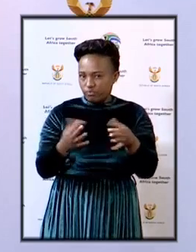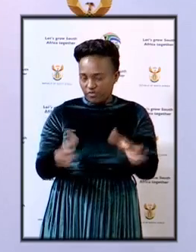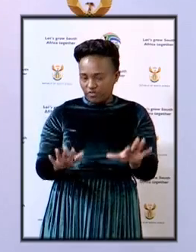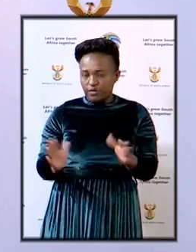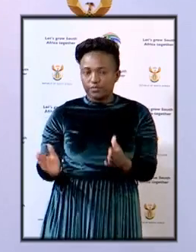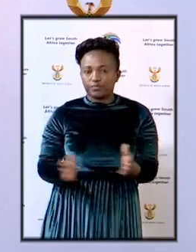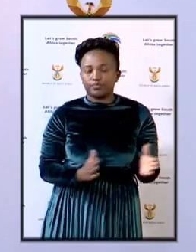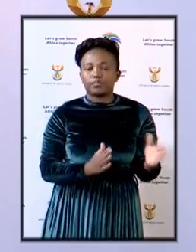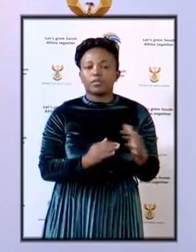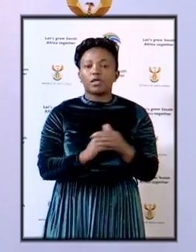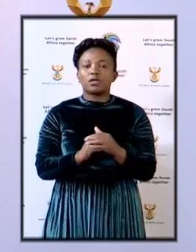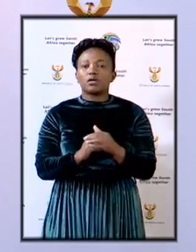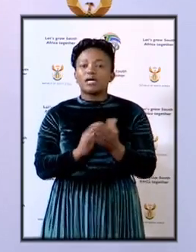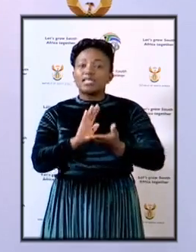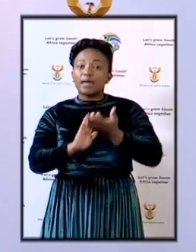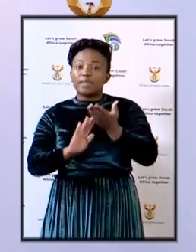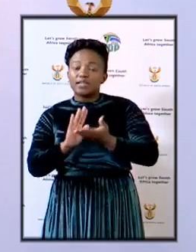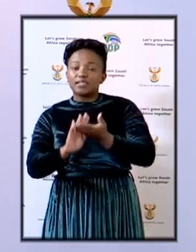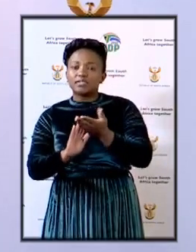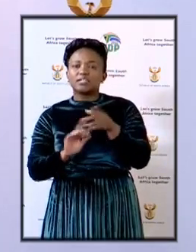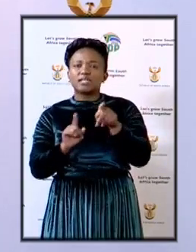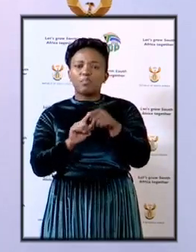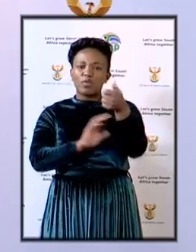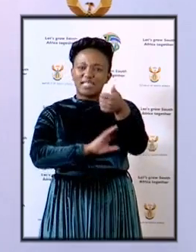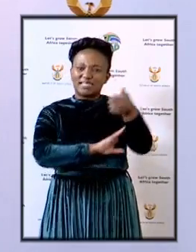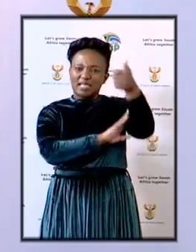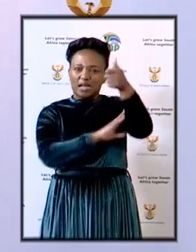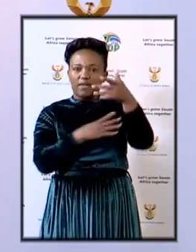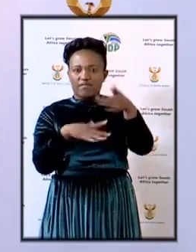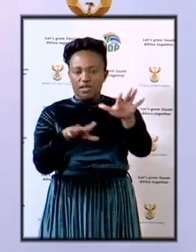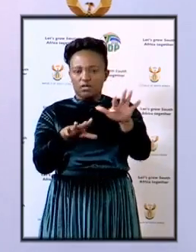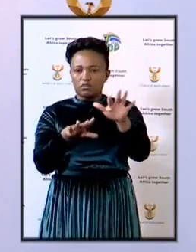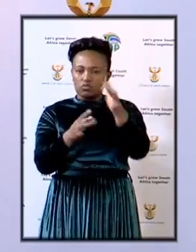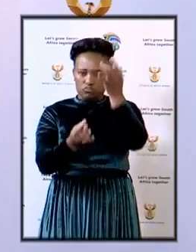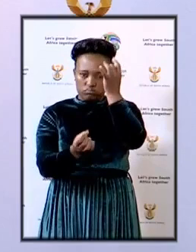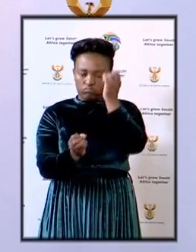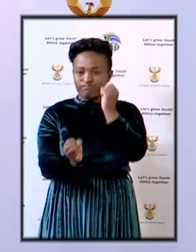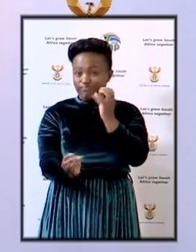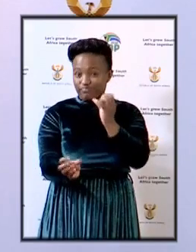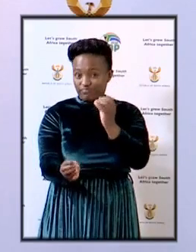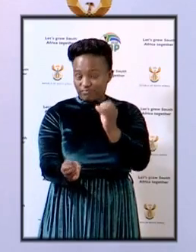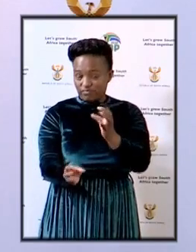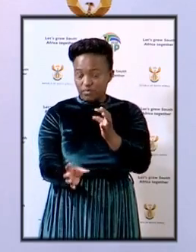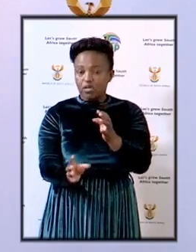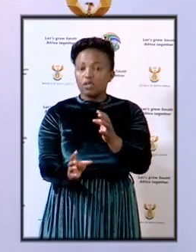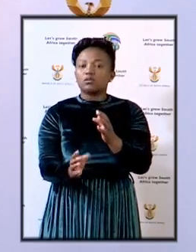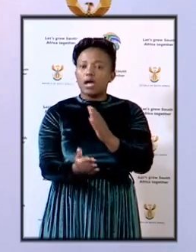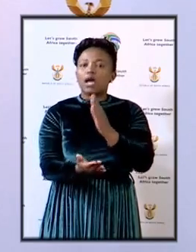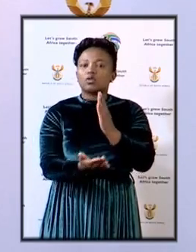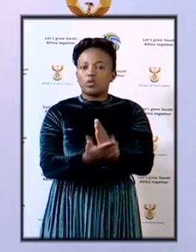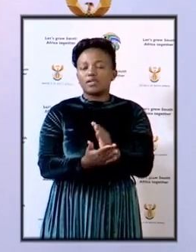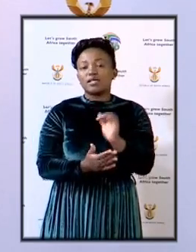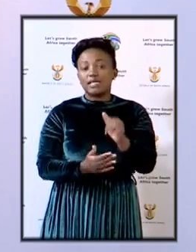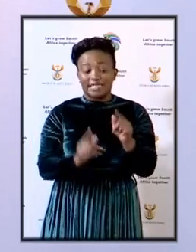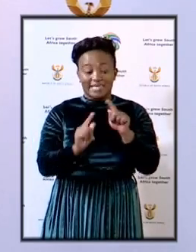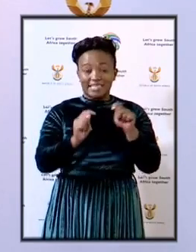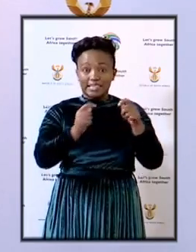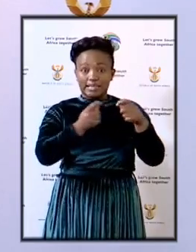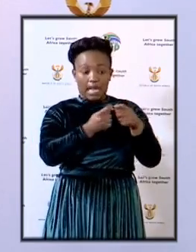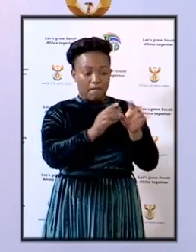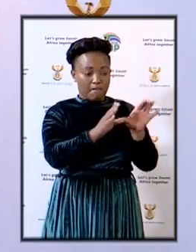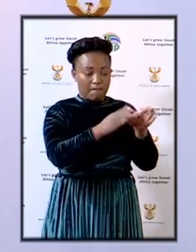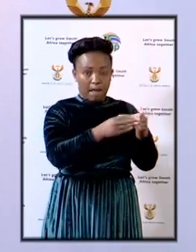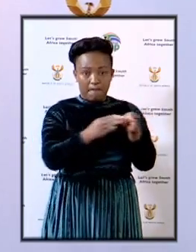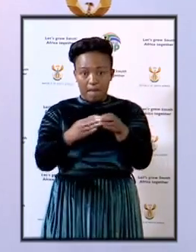The update and background and overview that the General has just given gives assurance that the team that he has mentioned